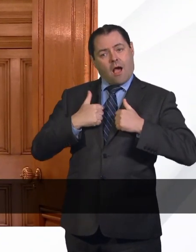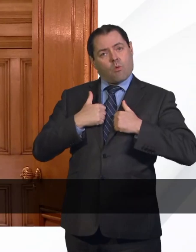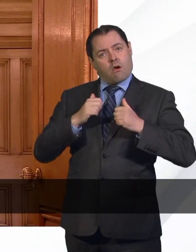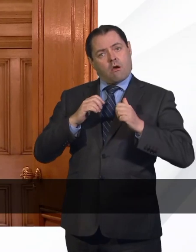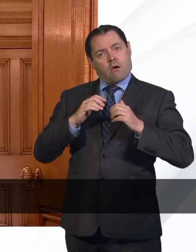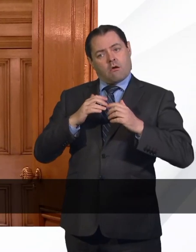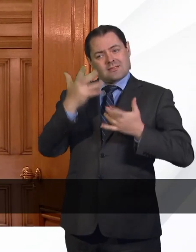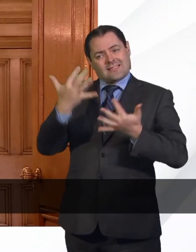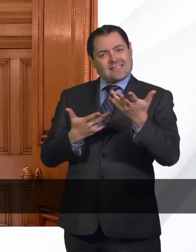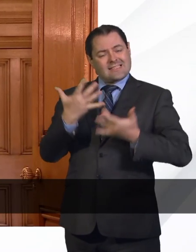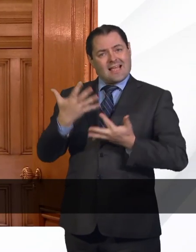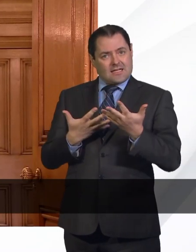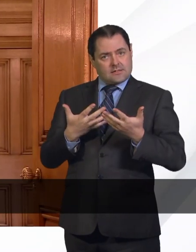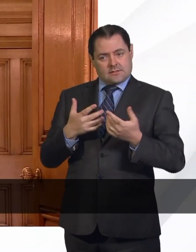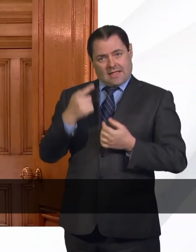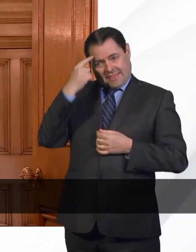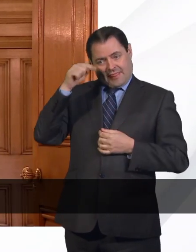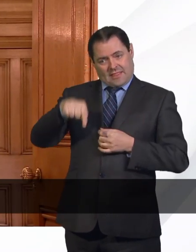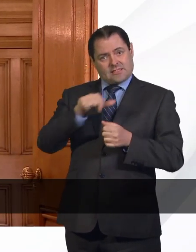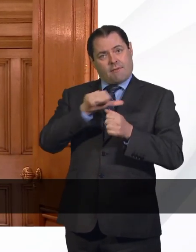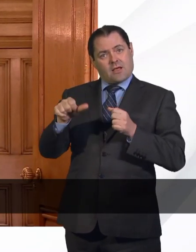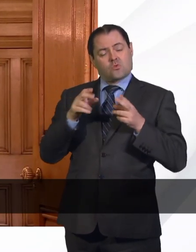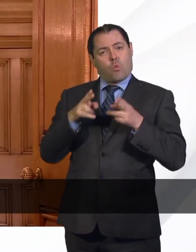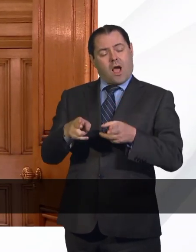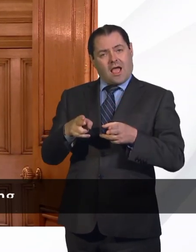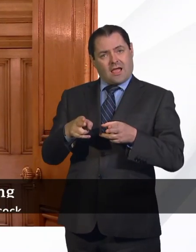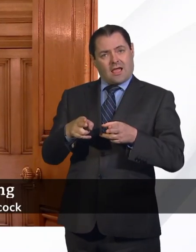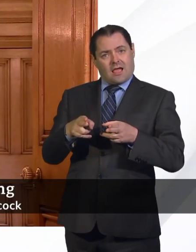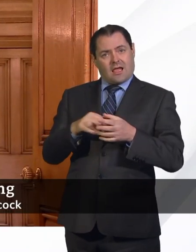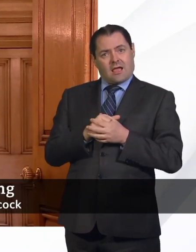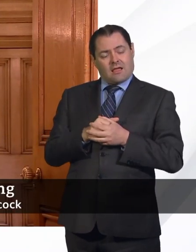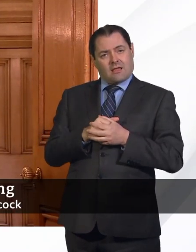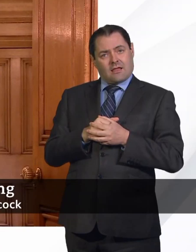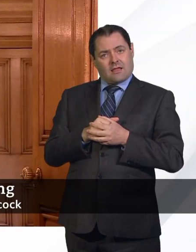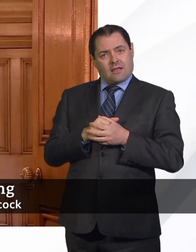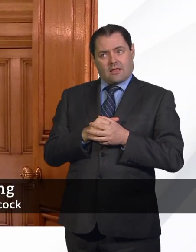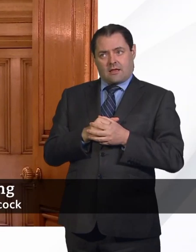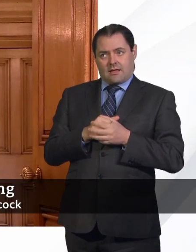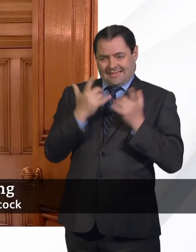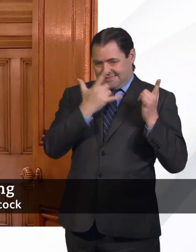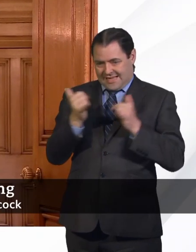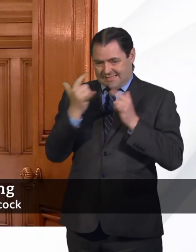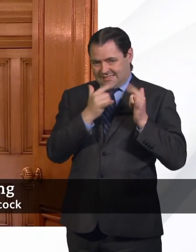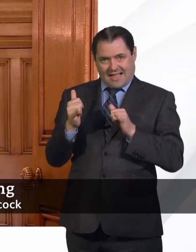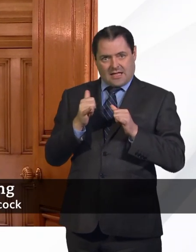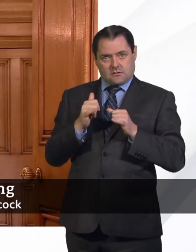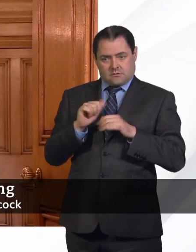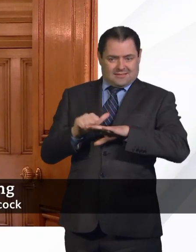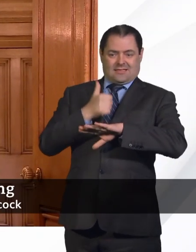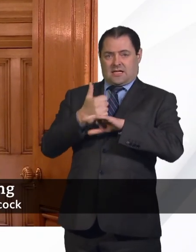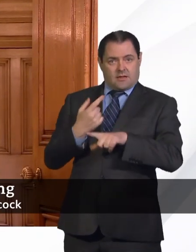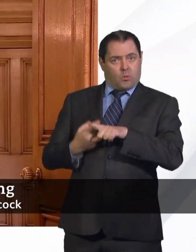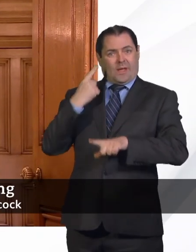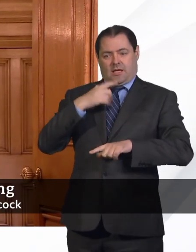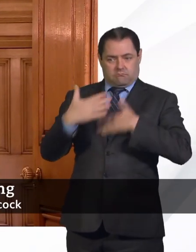the stats is the best that we can in having built the testing programme so rapidly over such